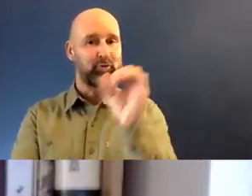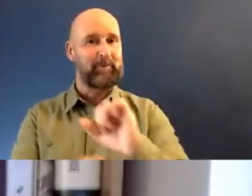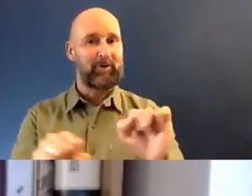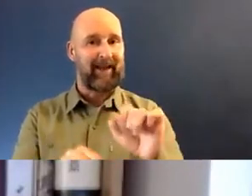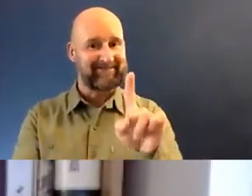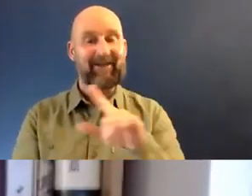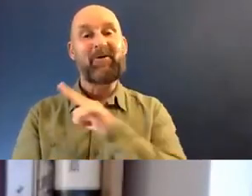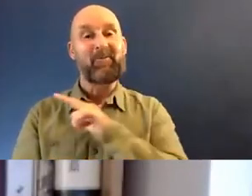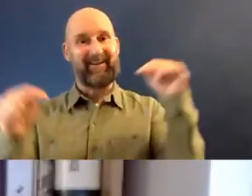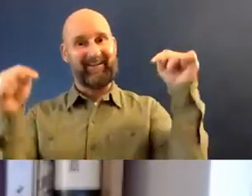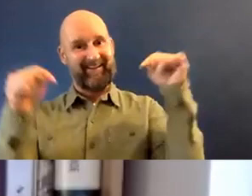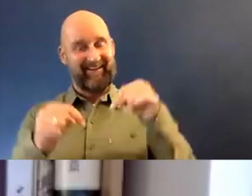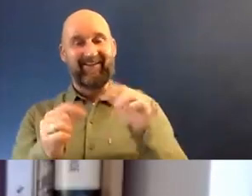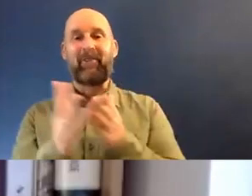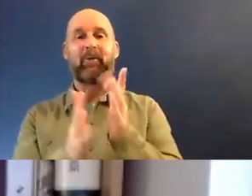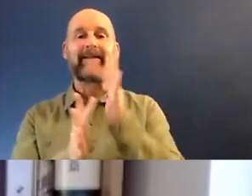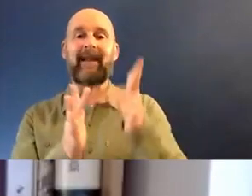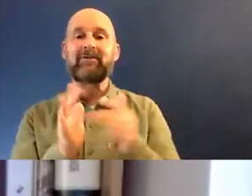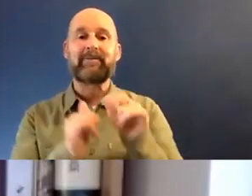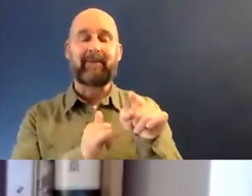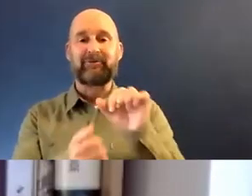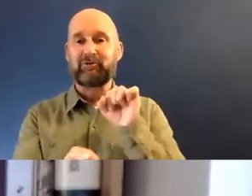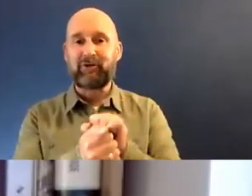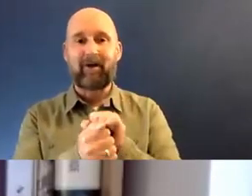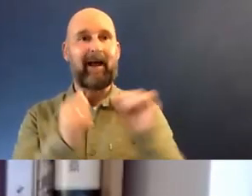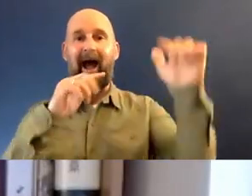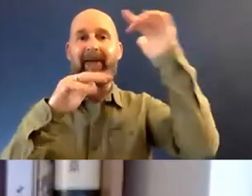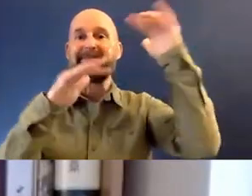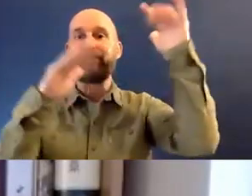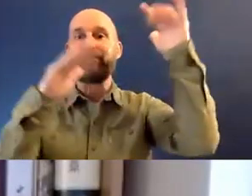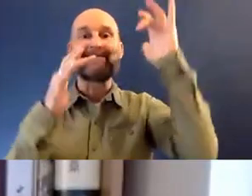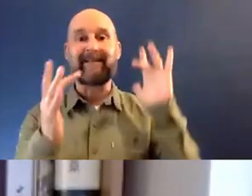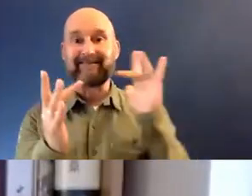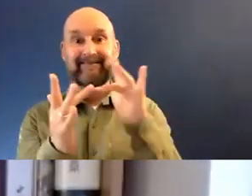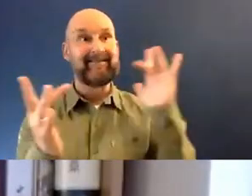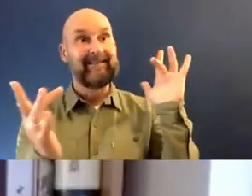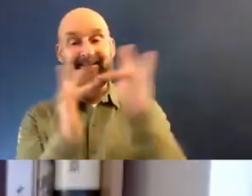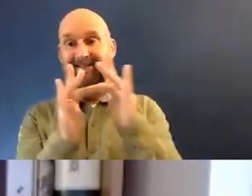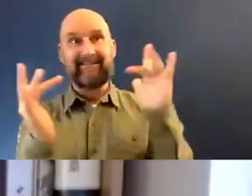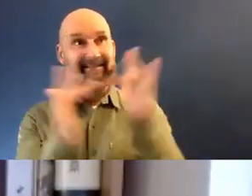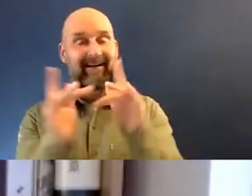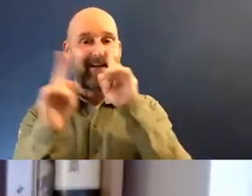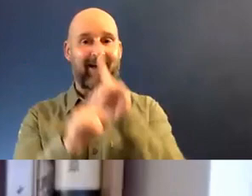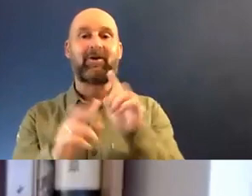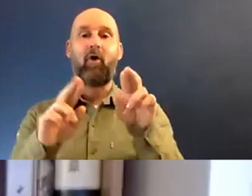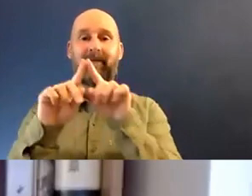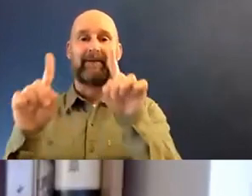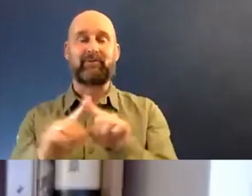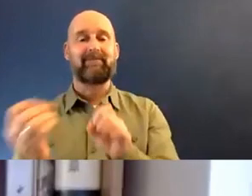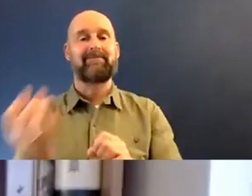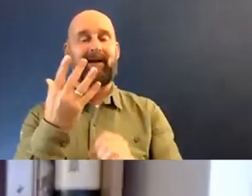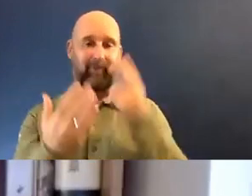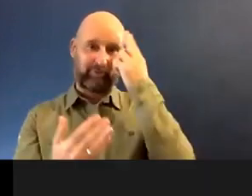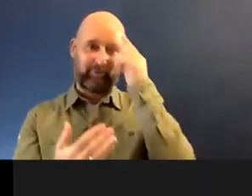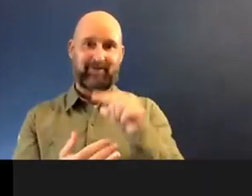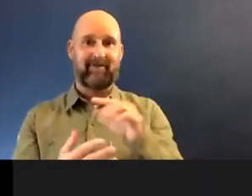working on the internet is sometimes people get stuck in hyperspace. So we hope that she will appear on our screen shortly. At that point, I will introduce